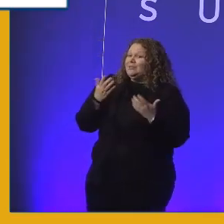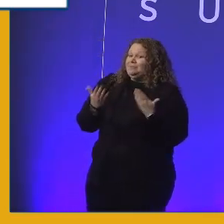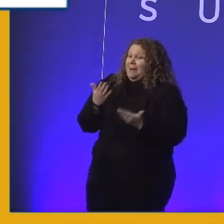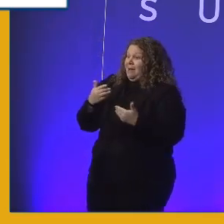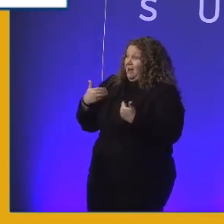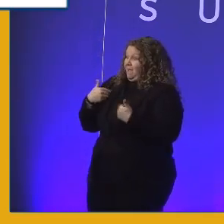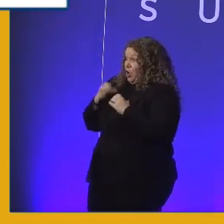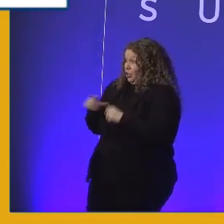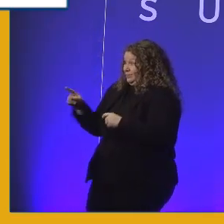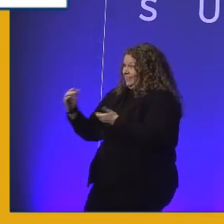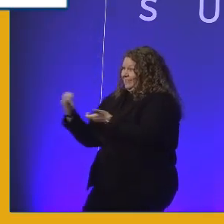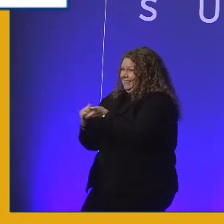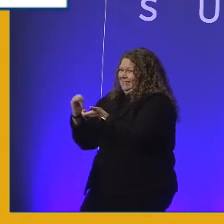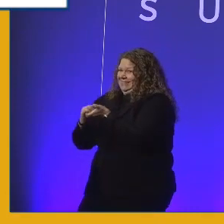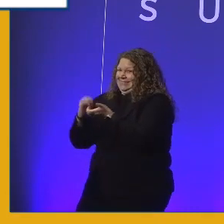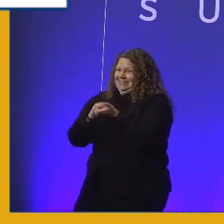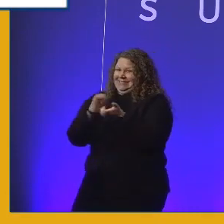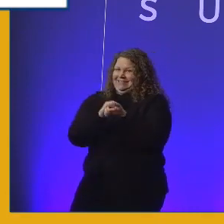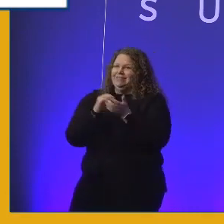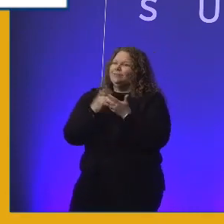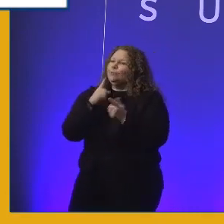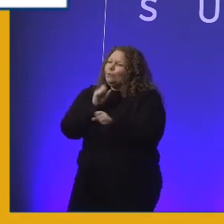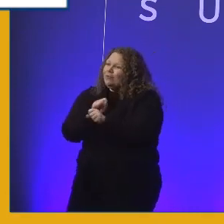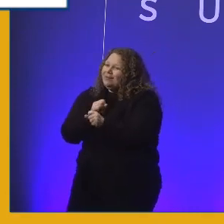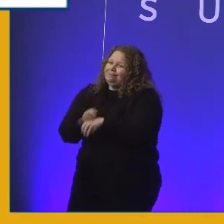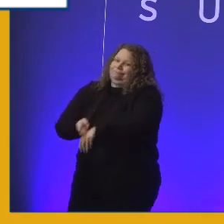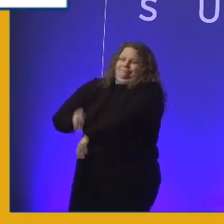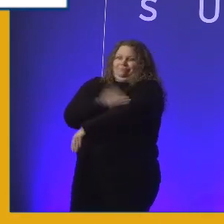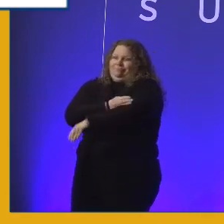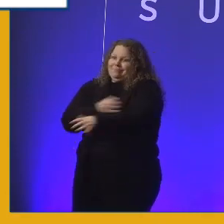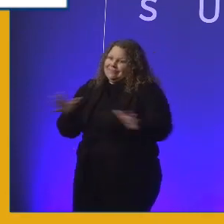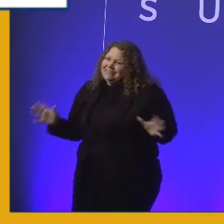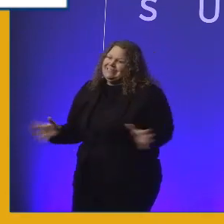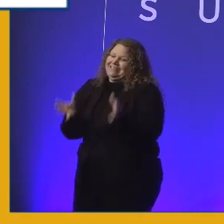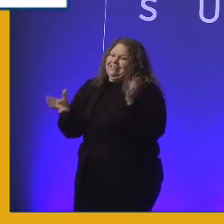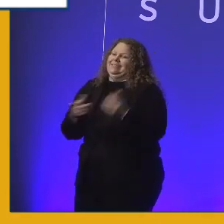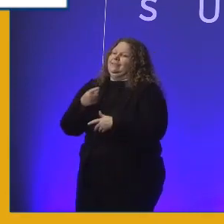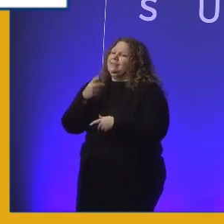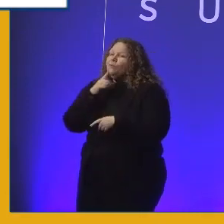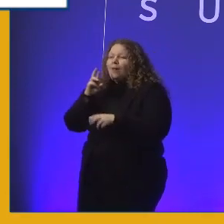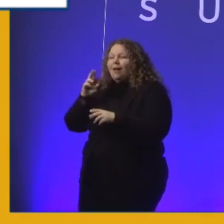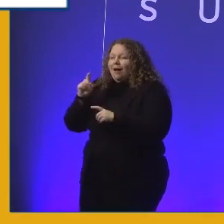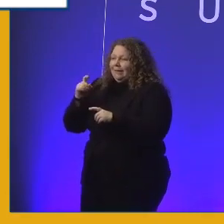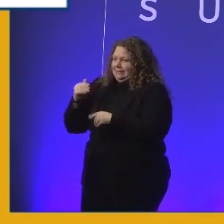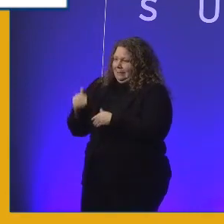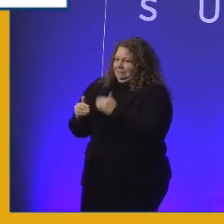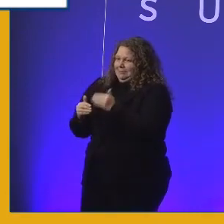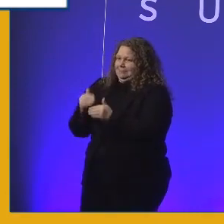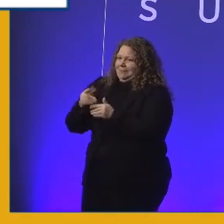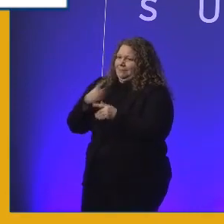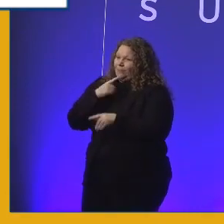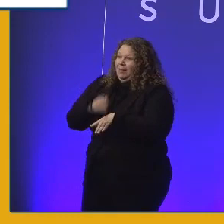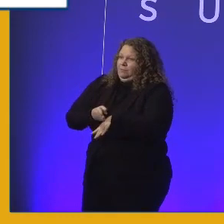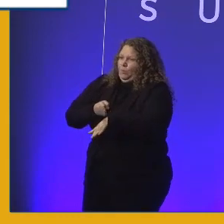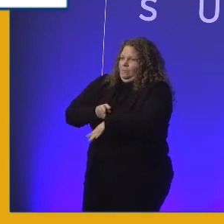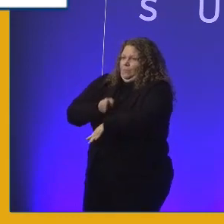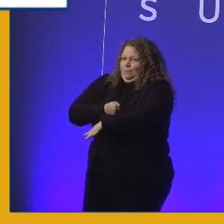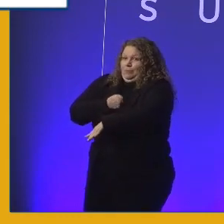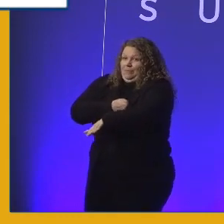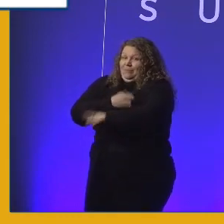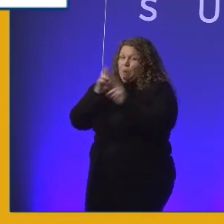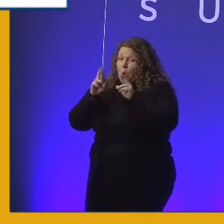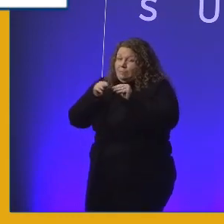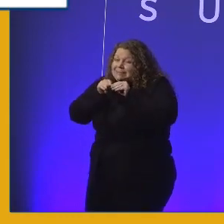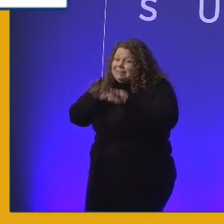one step at time though. So let's work to see whether we can actually spread our wings much further in the DWP, be more